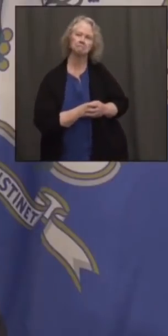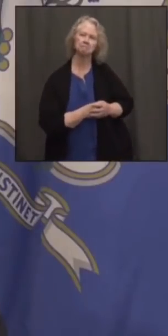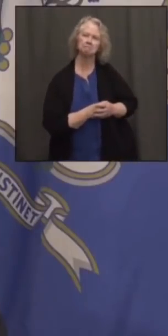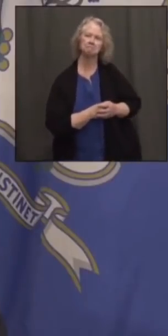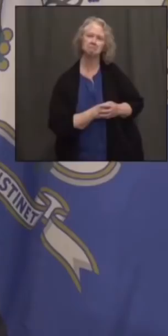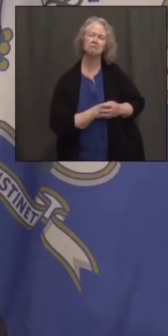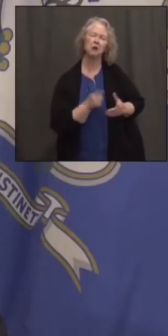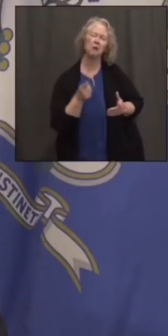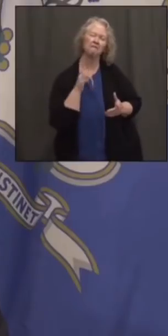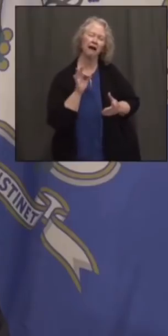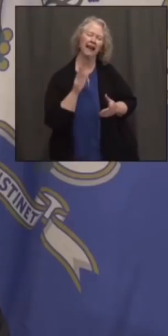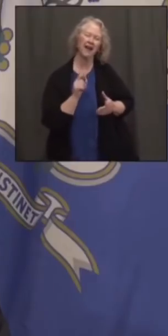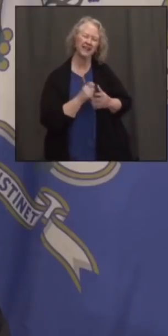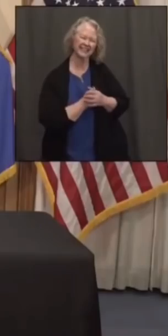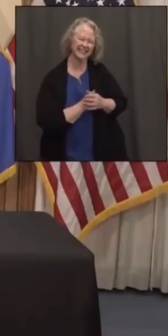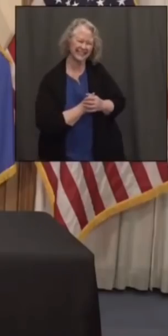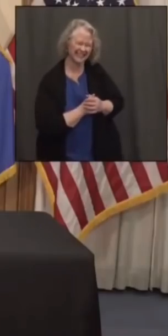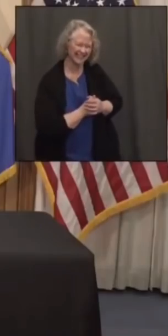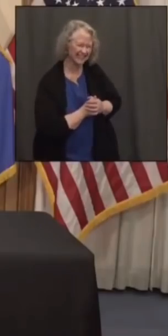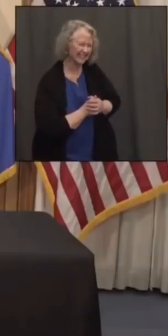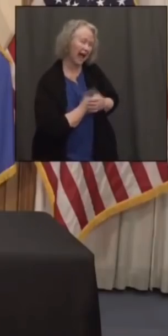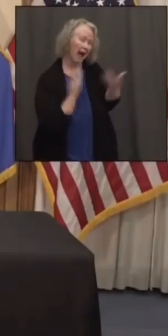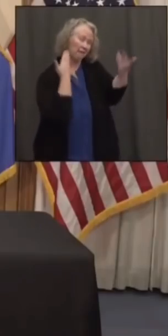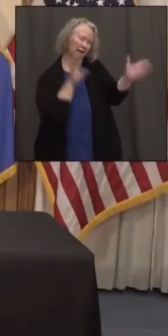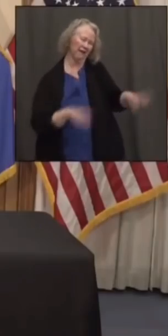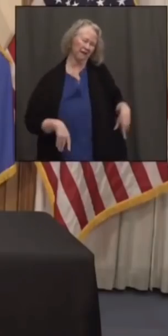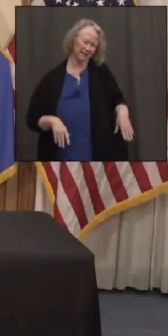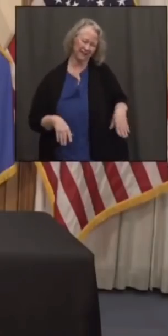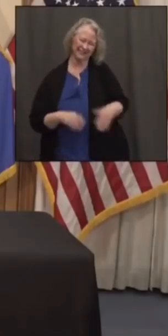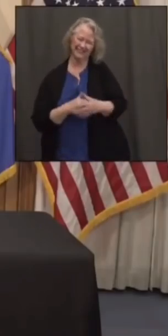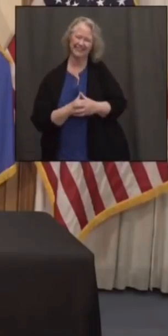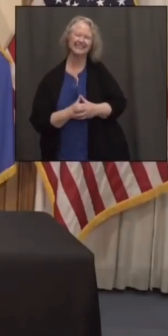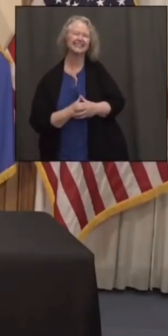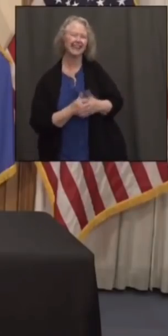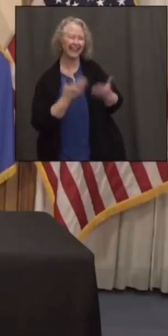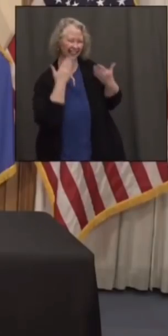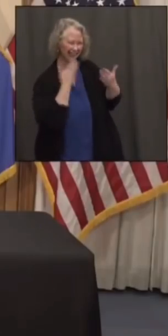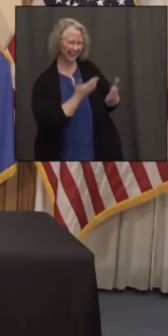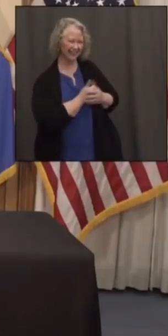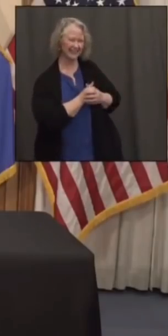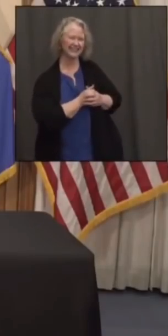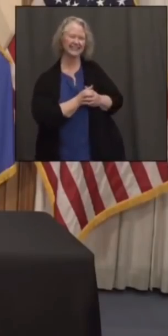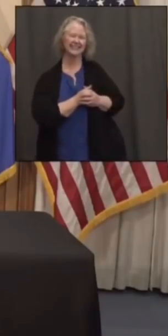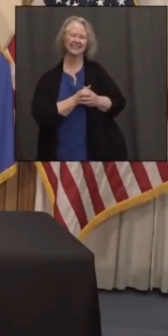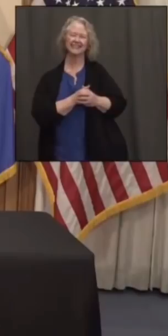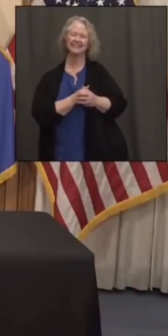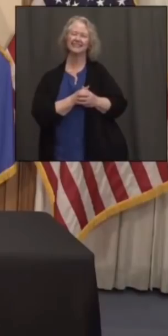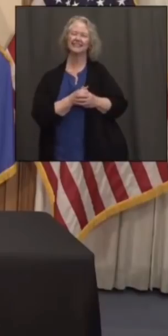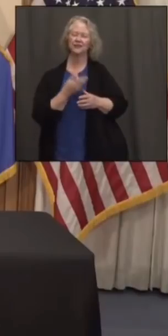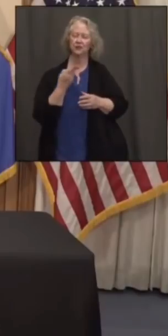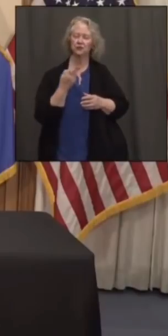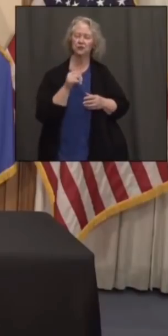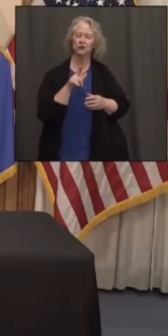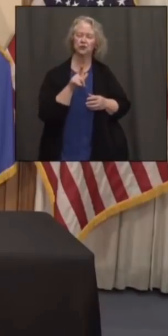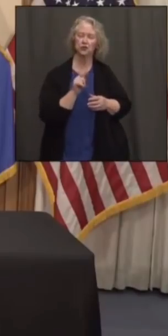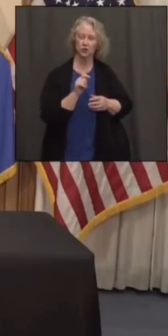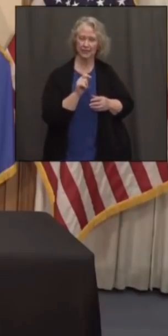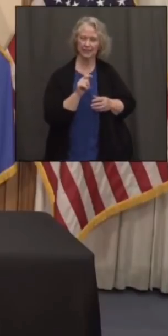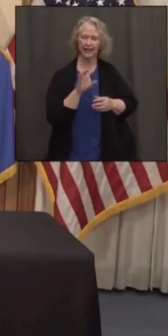You'll find out. I don't know. Thank you. Hearst, Connecticut Media.